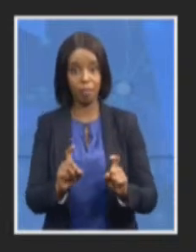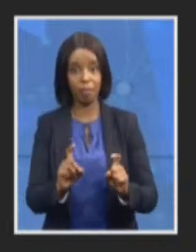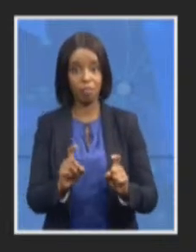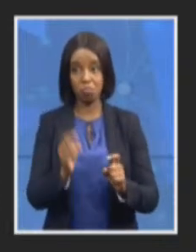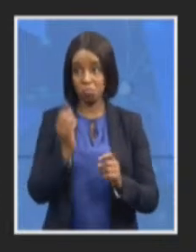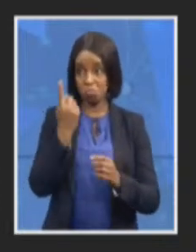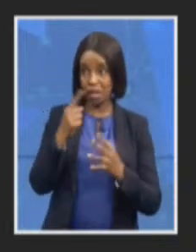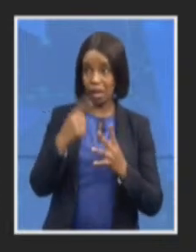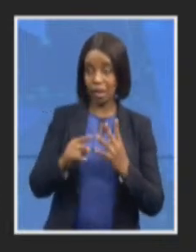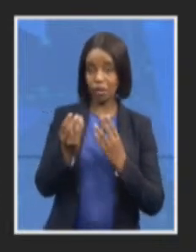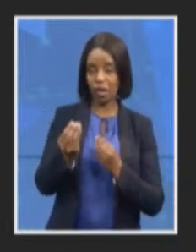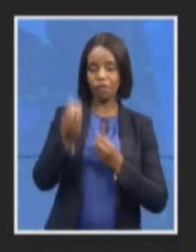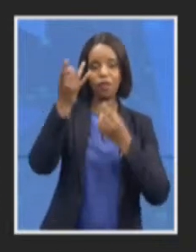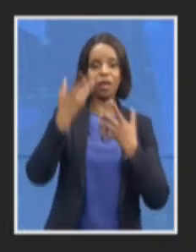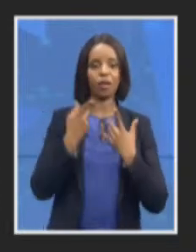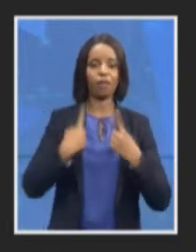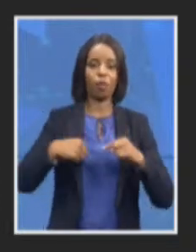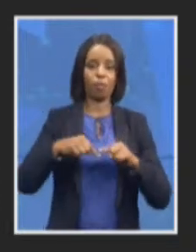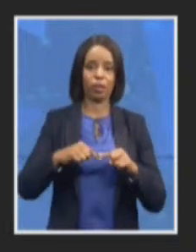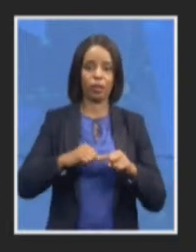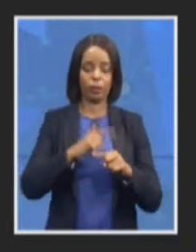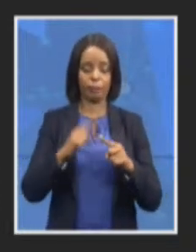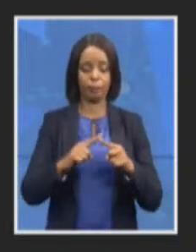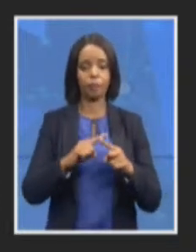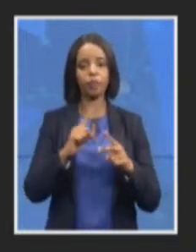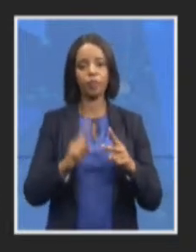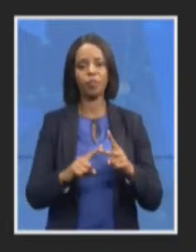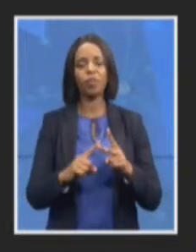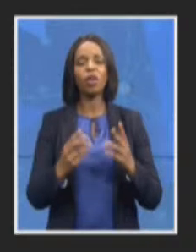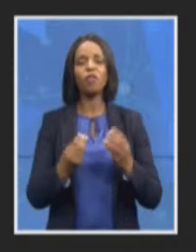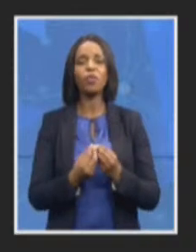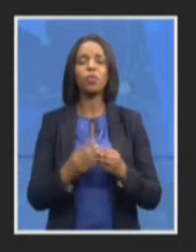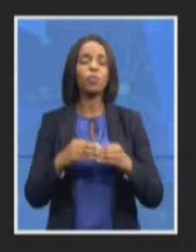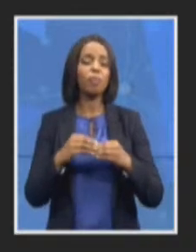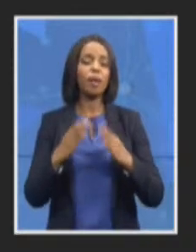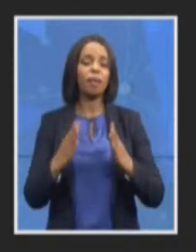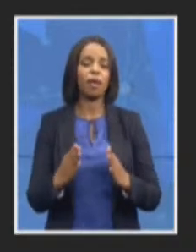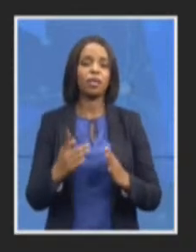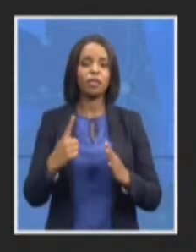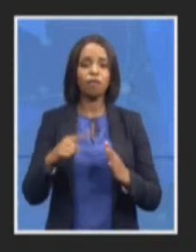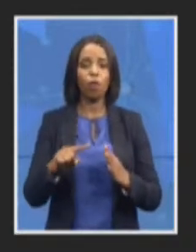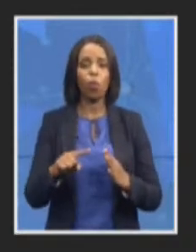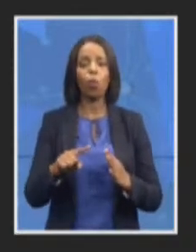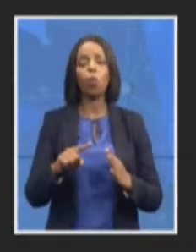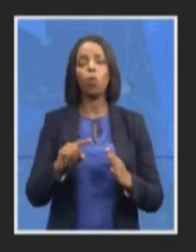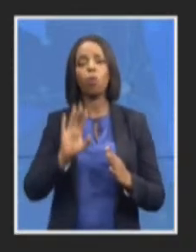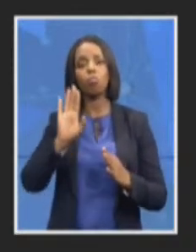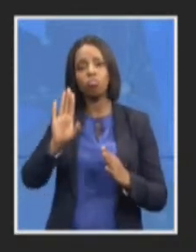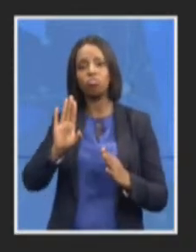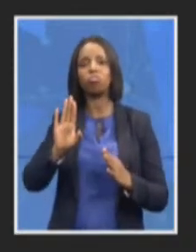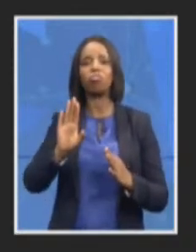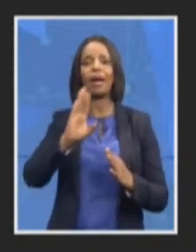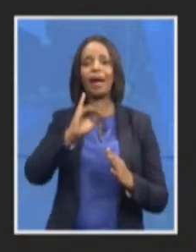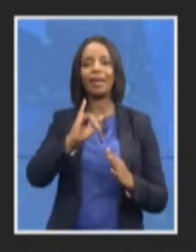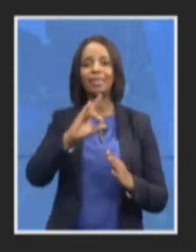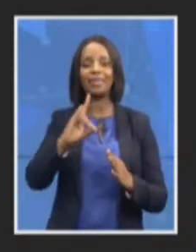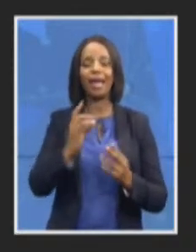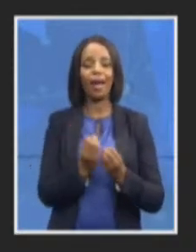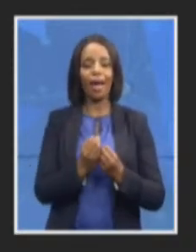ID how many are designated NPA prosecutors and how many are external hires